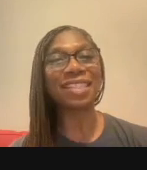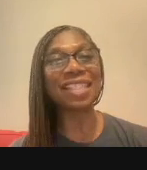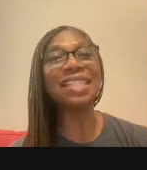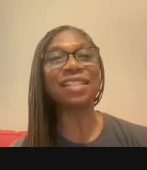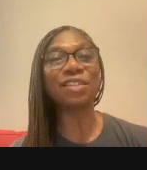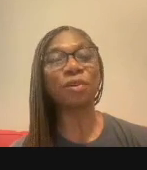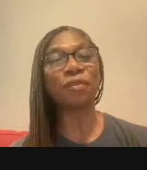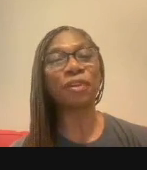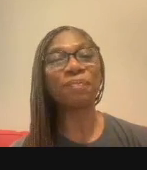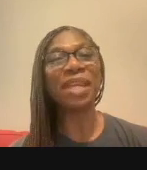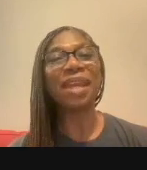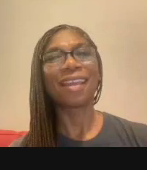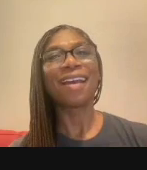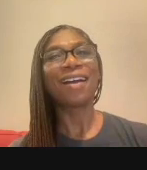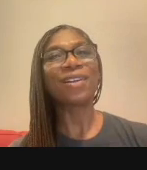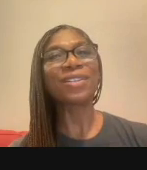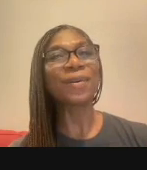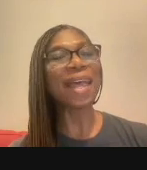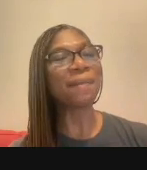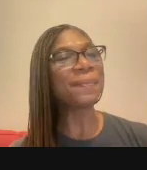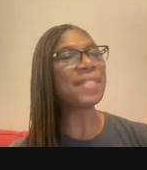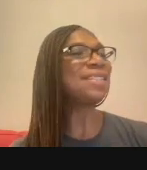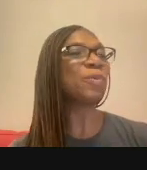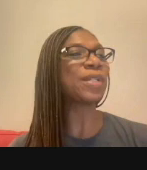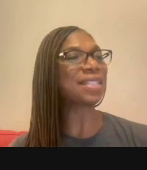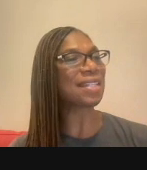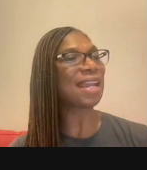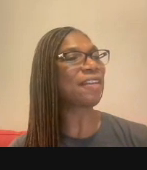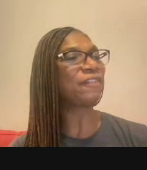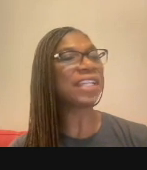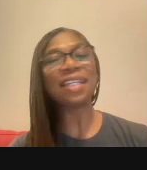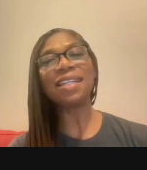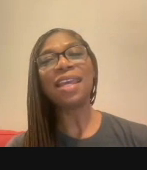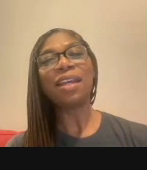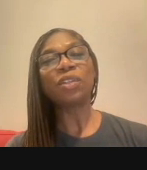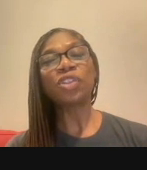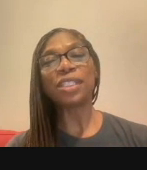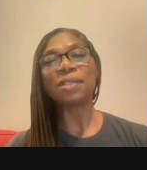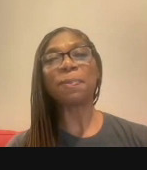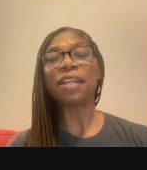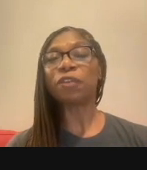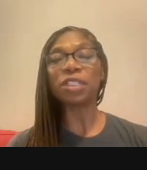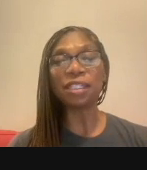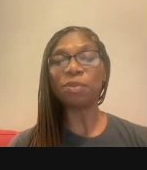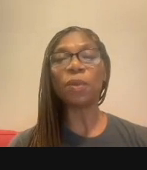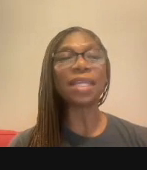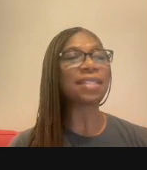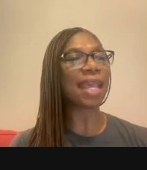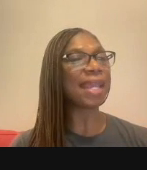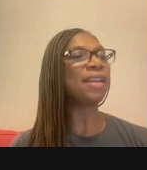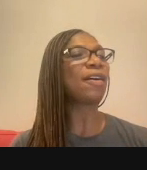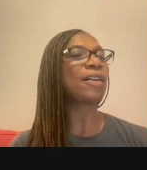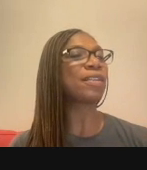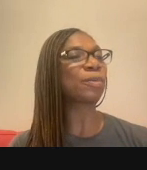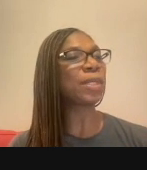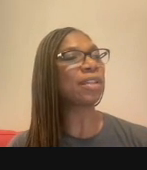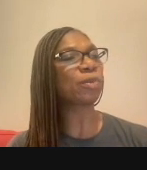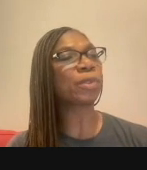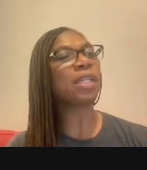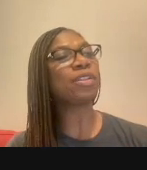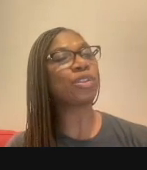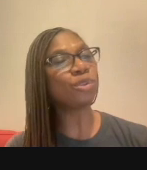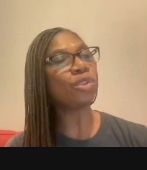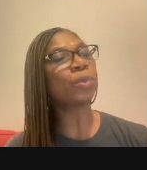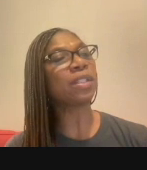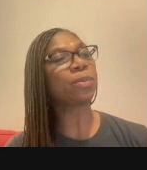season is over. Also absent was Saniya Feigen. She is playing for Team USA on the three